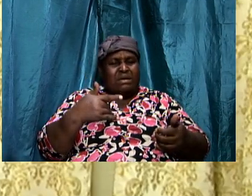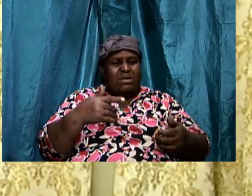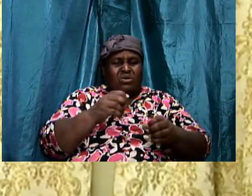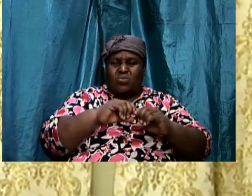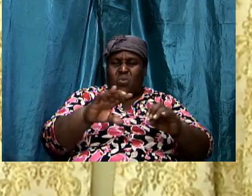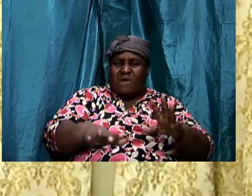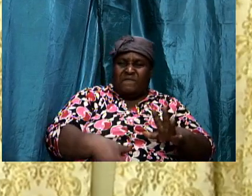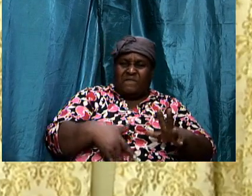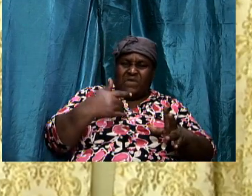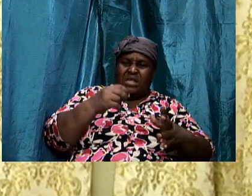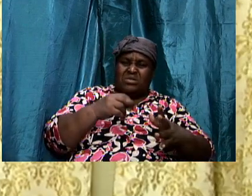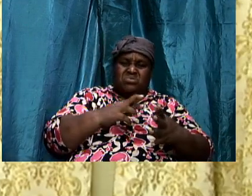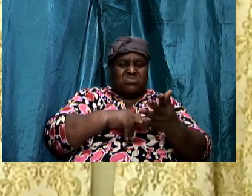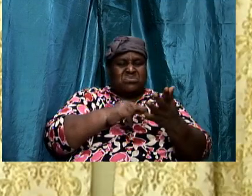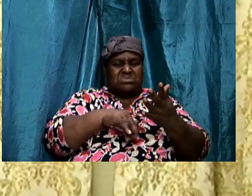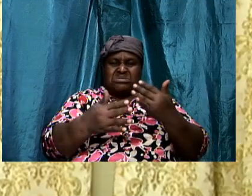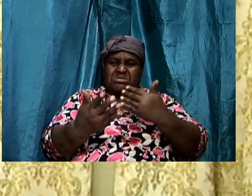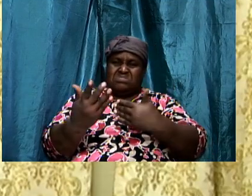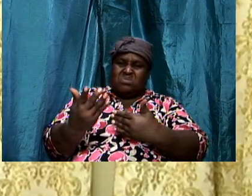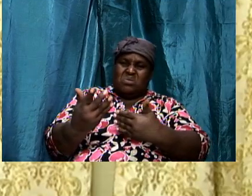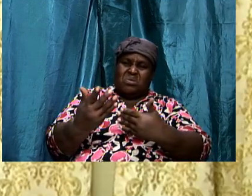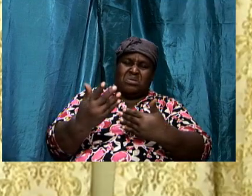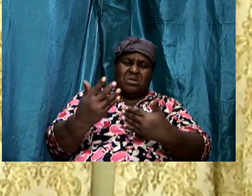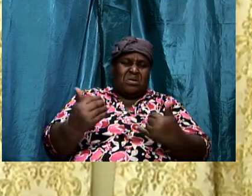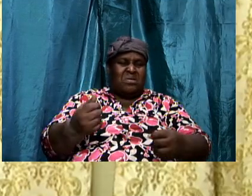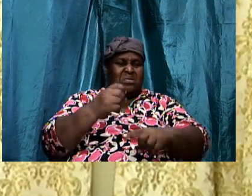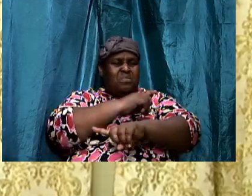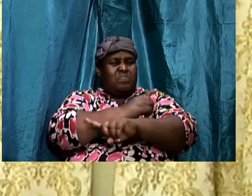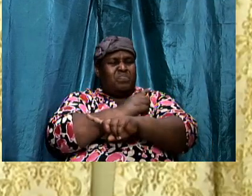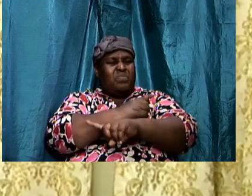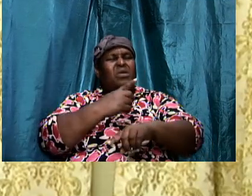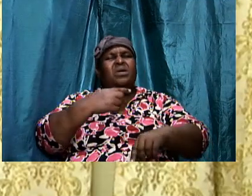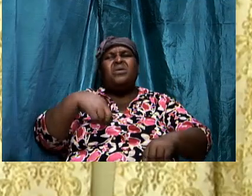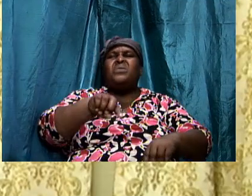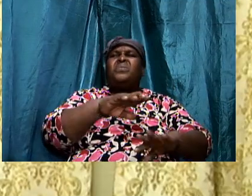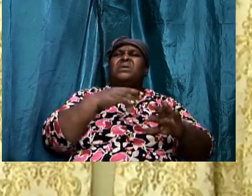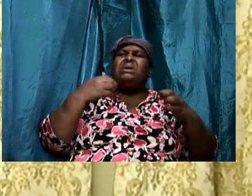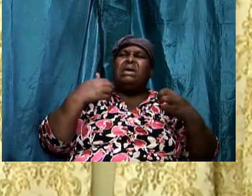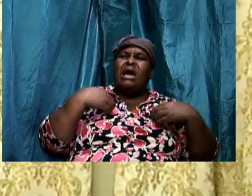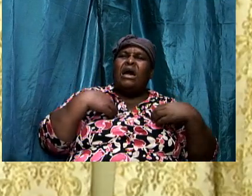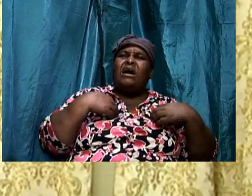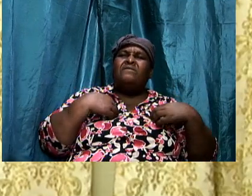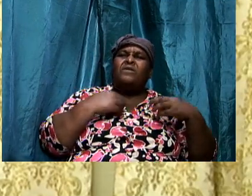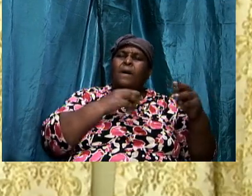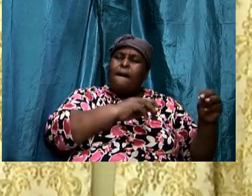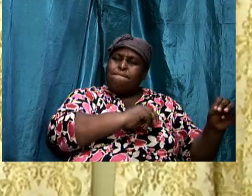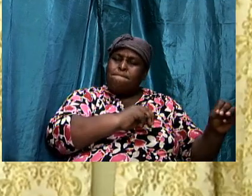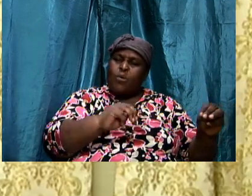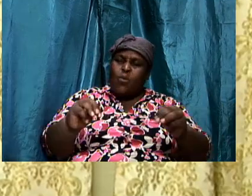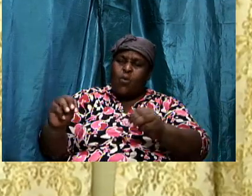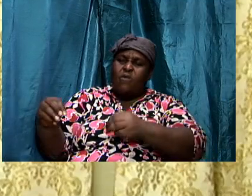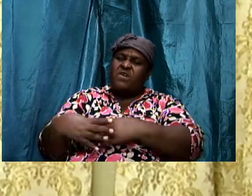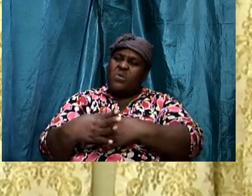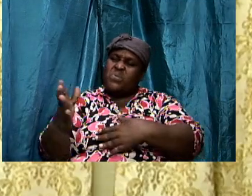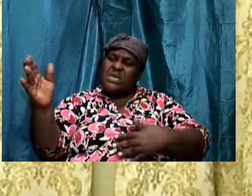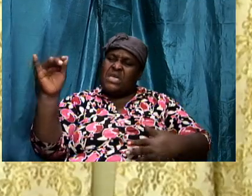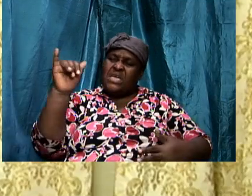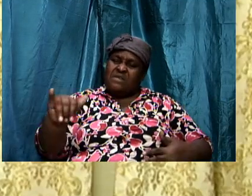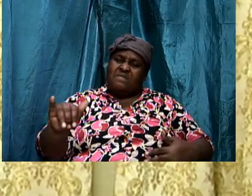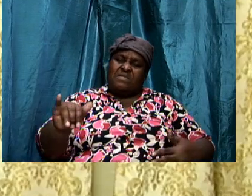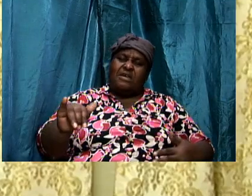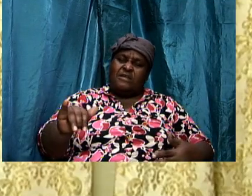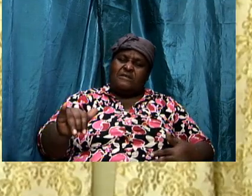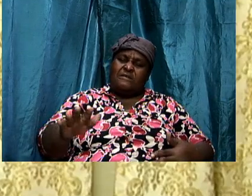to get into the world at this moment. We have got to fight against that inertia. And overcome that